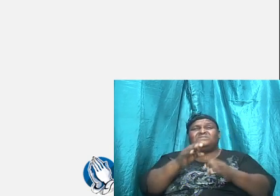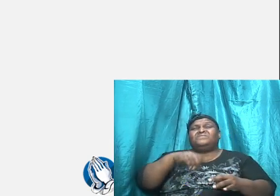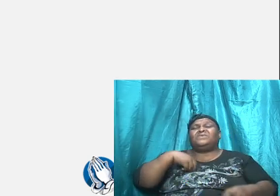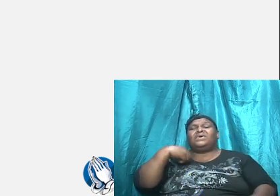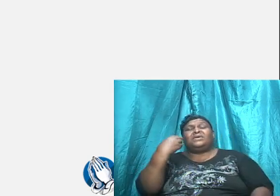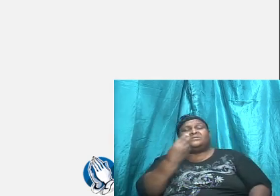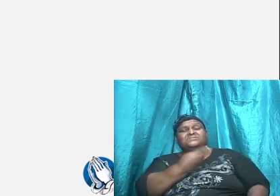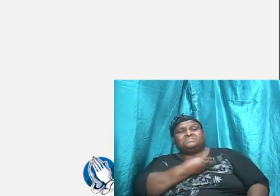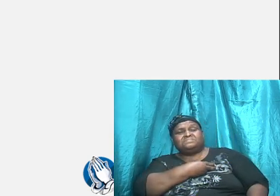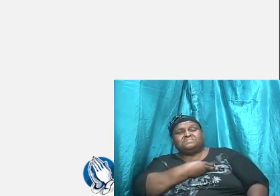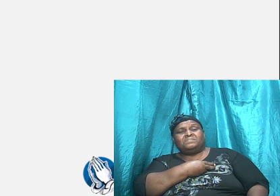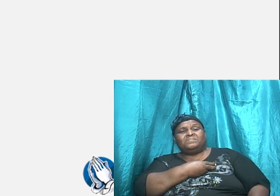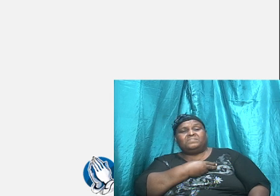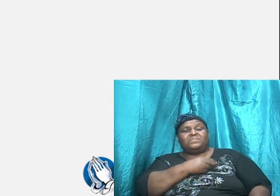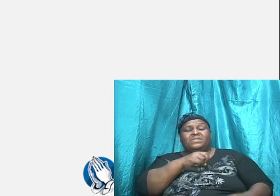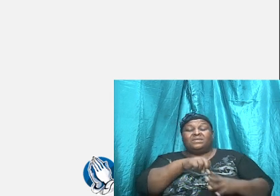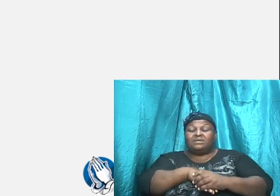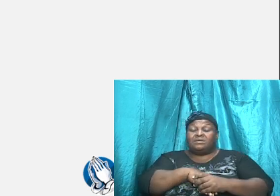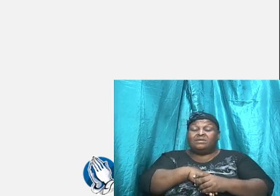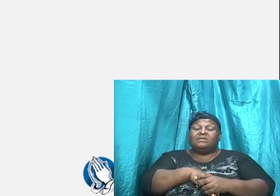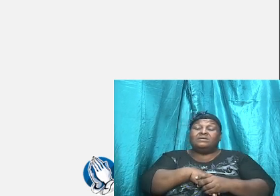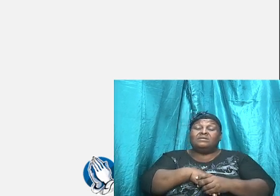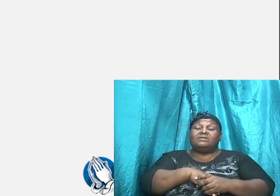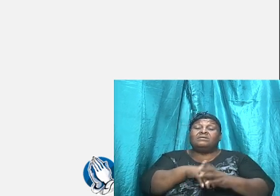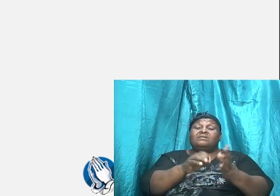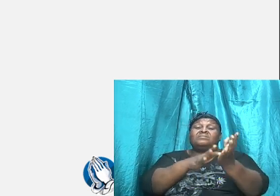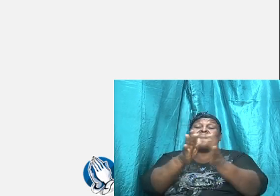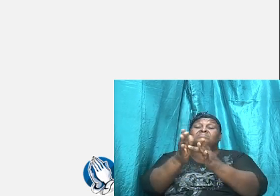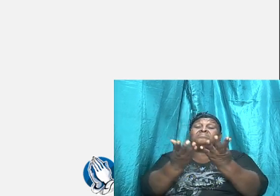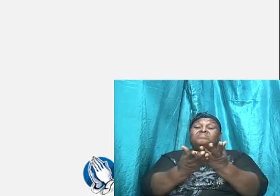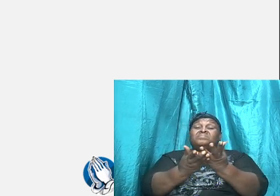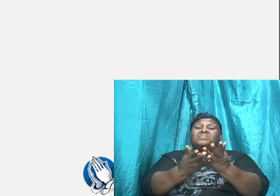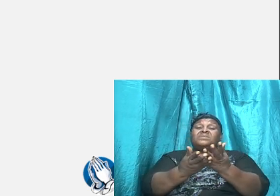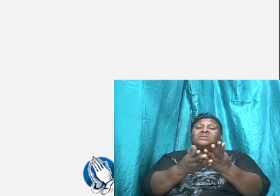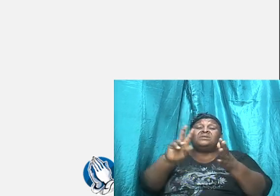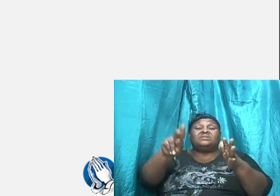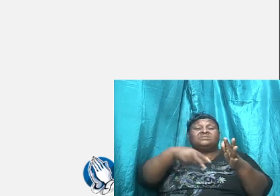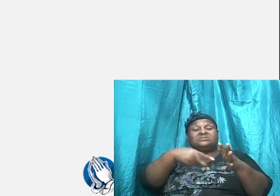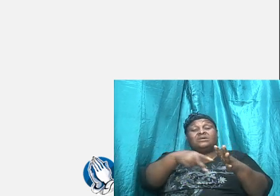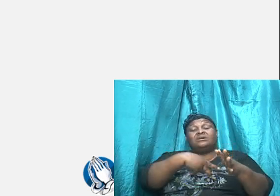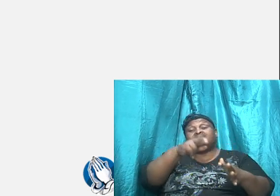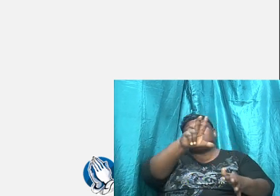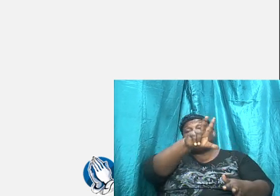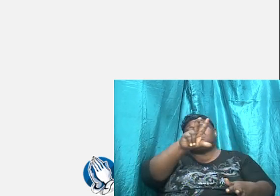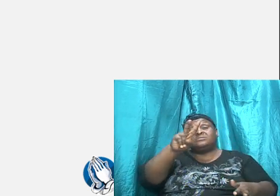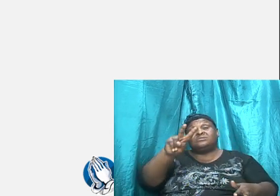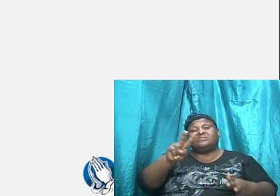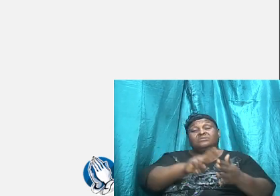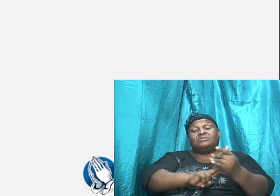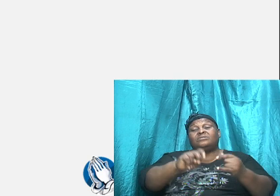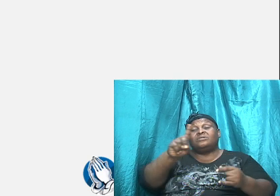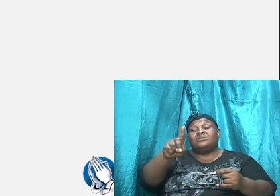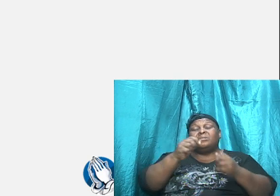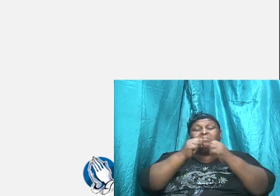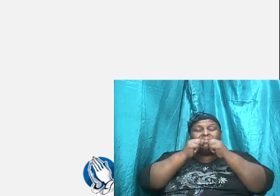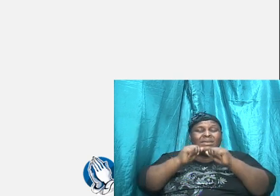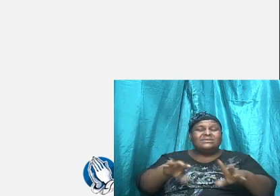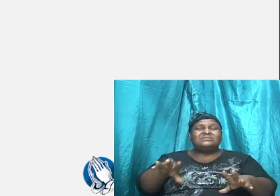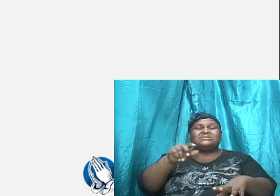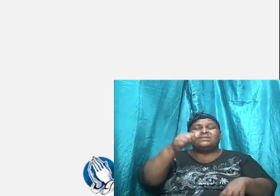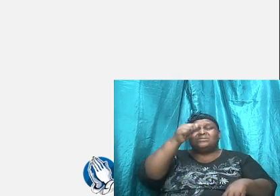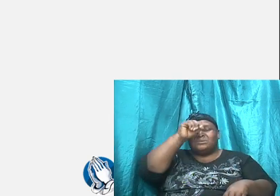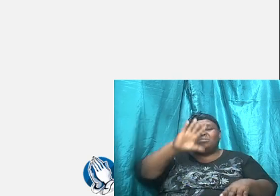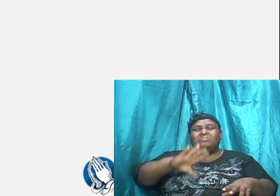In Psalms chapter 32, I believe, and verse 1, the Bible said, Blessed is the man whose